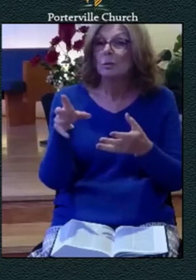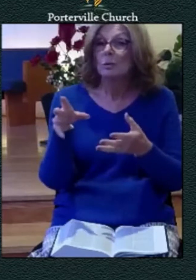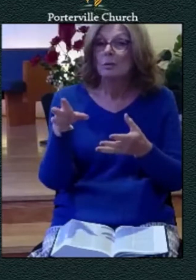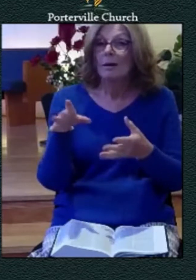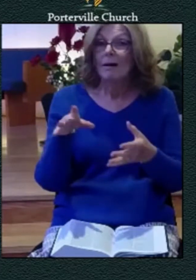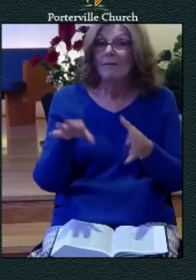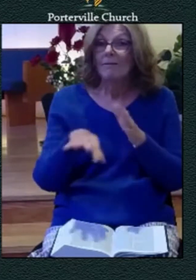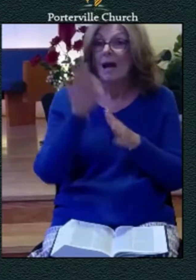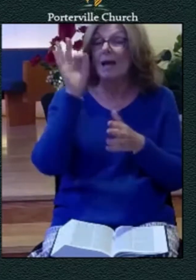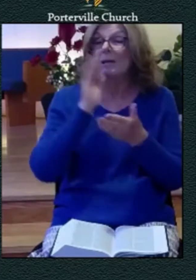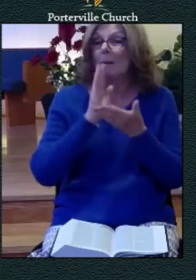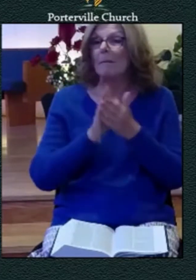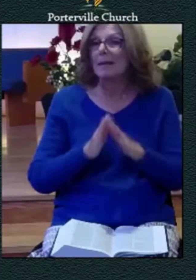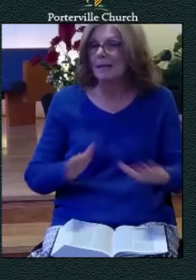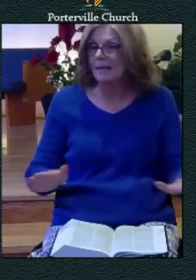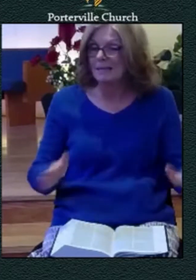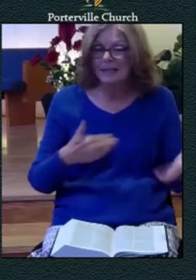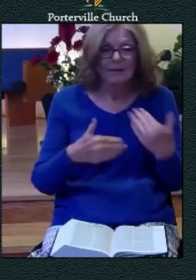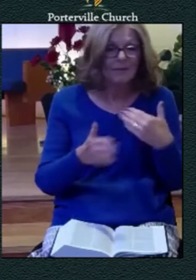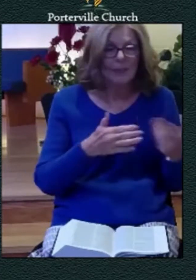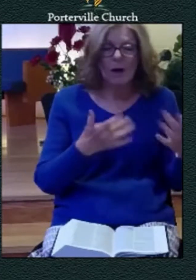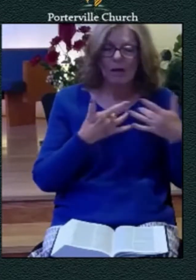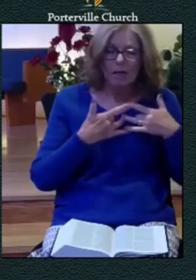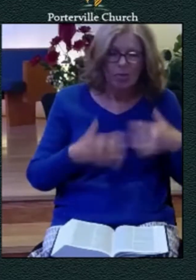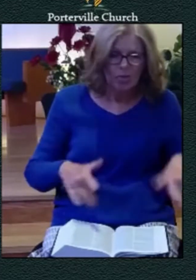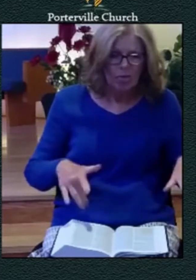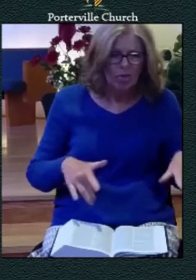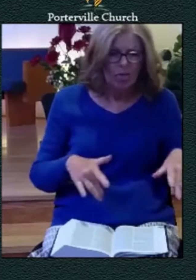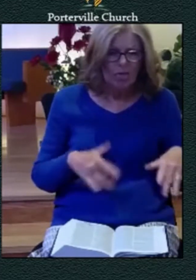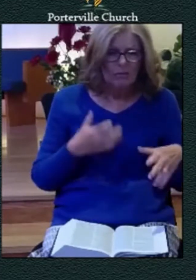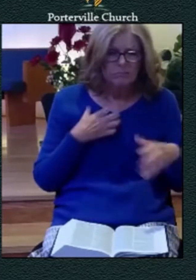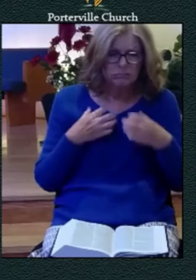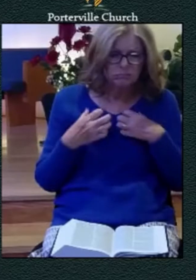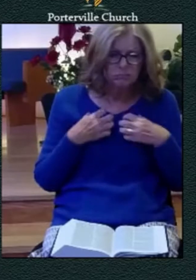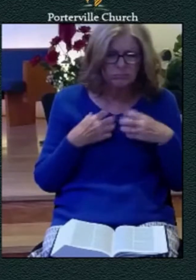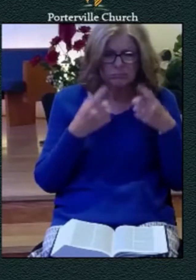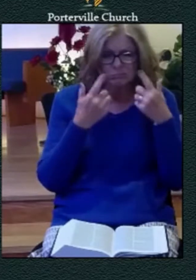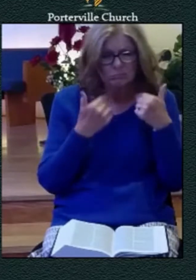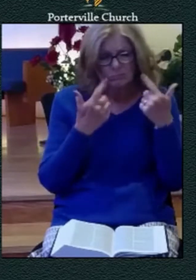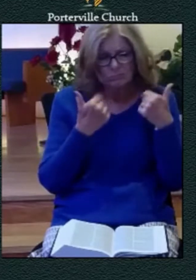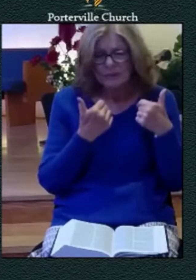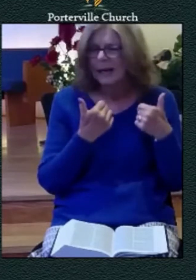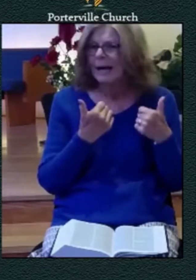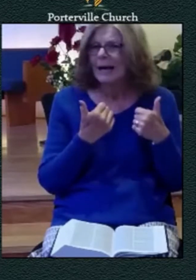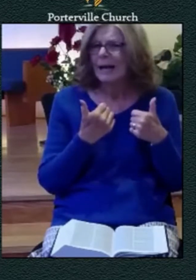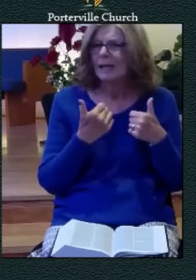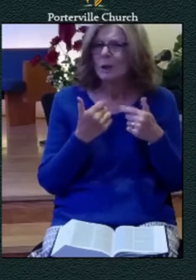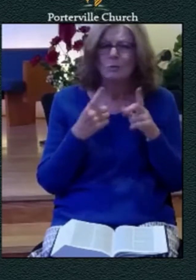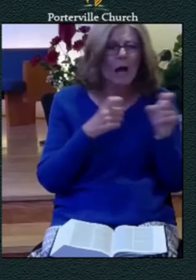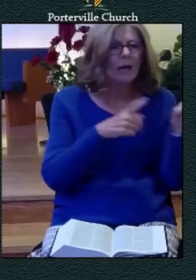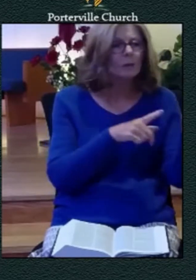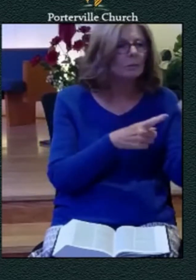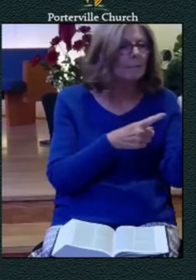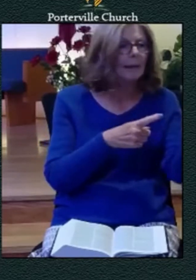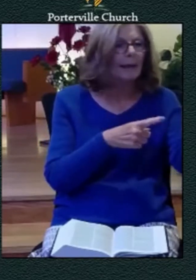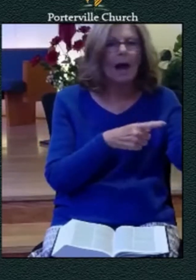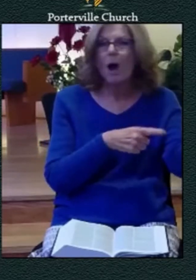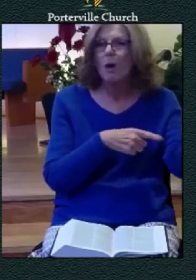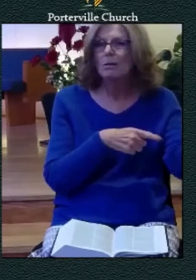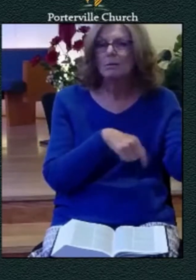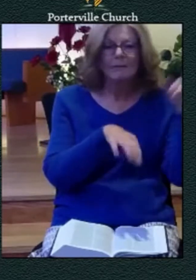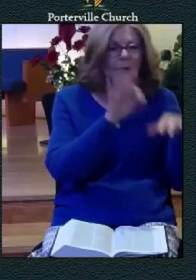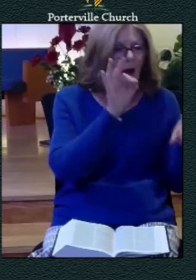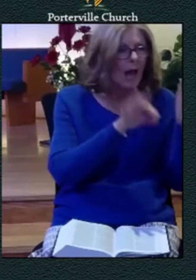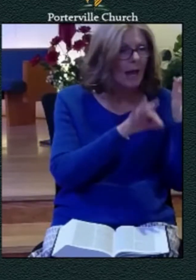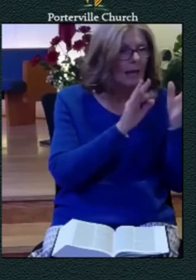discouragement and despair and running off somewhere else to try to find relief how do we how do we do this